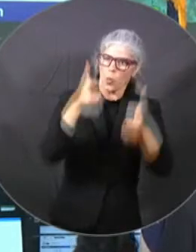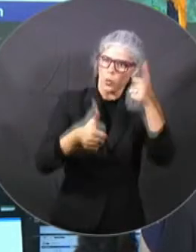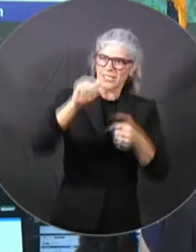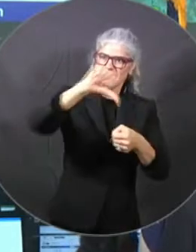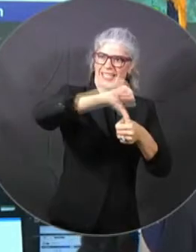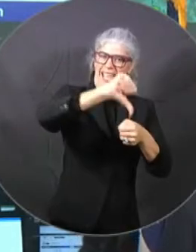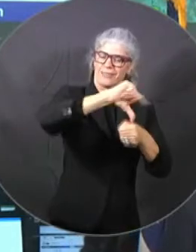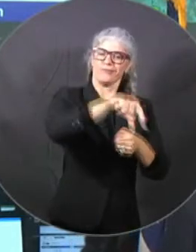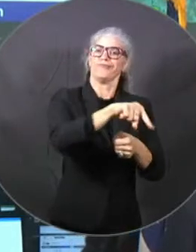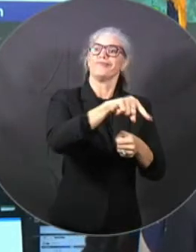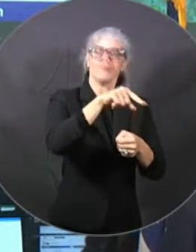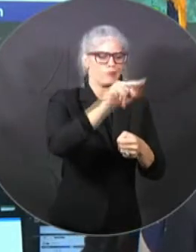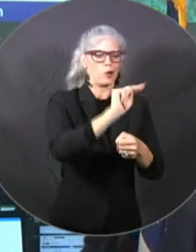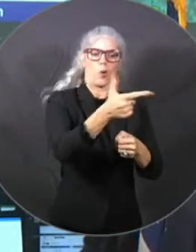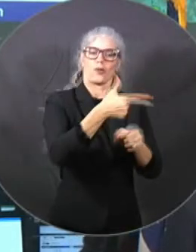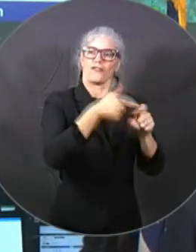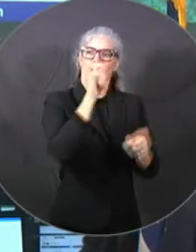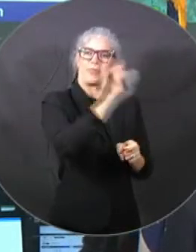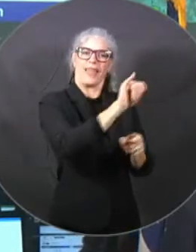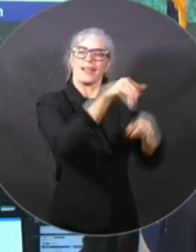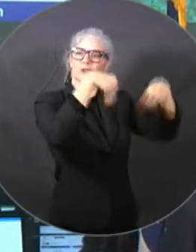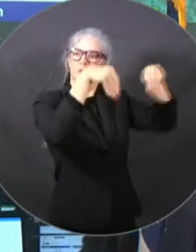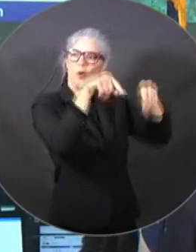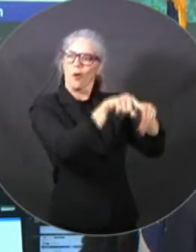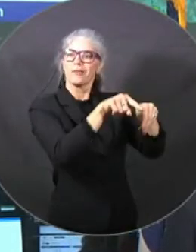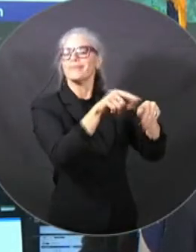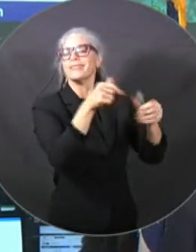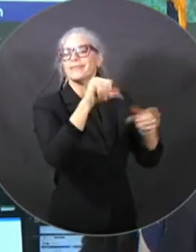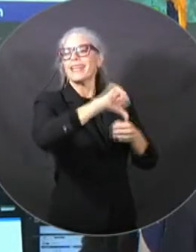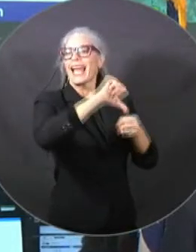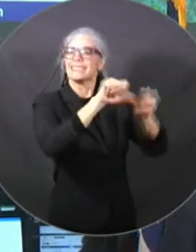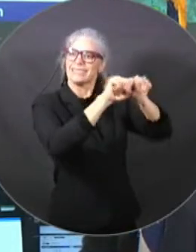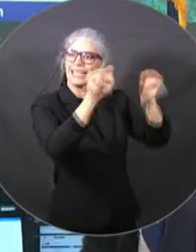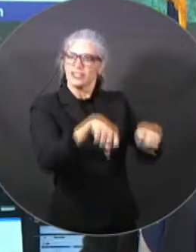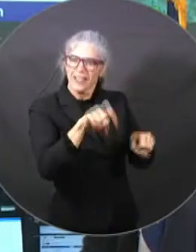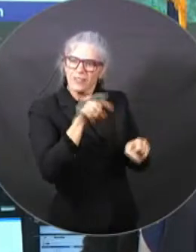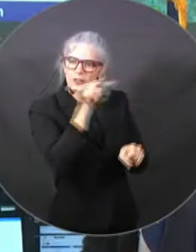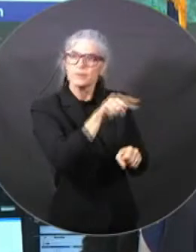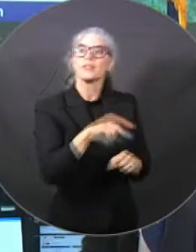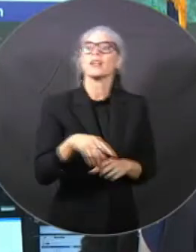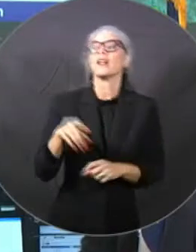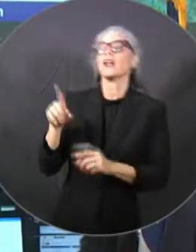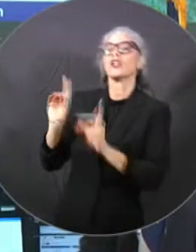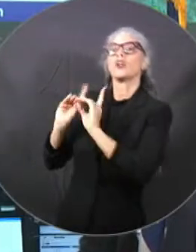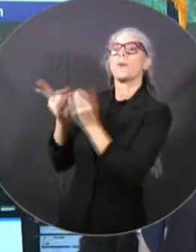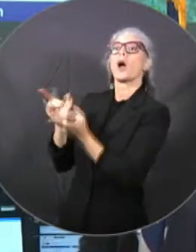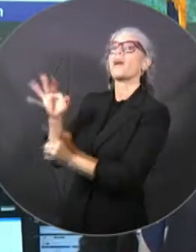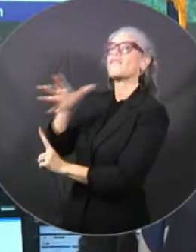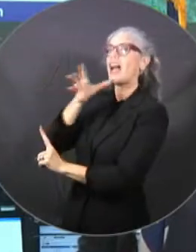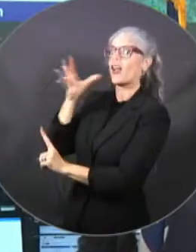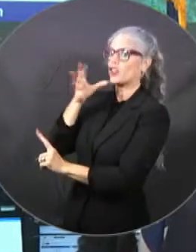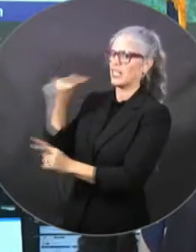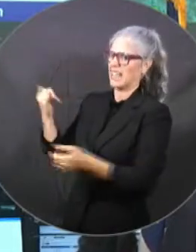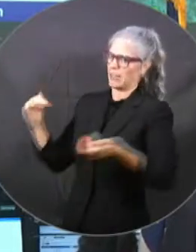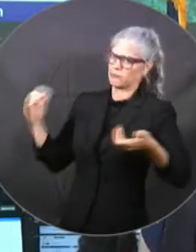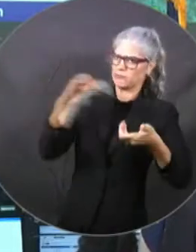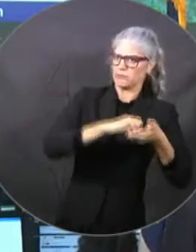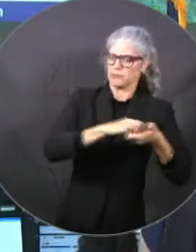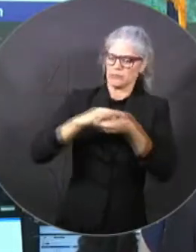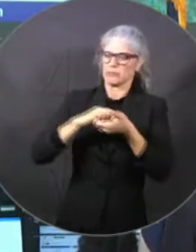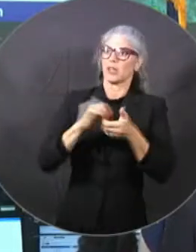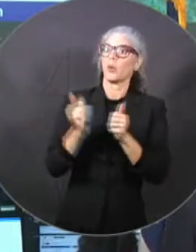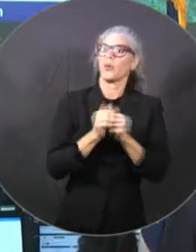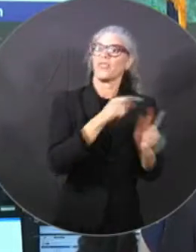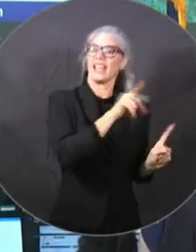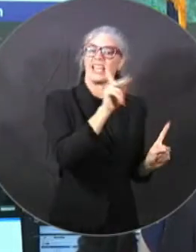Department of Agriculture is going to be heavily involved in this cleanup, working with DM and Kevin and his team. Our foresters are ready.